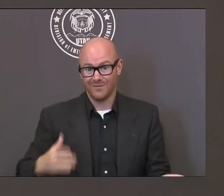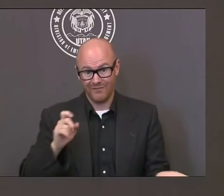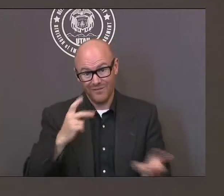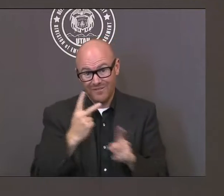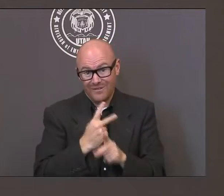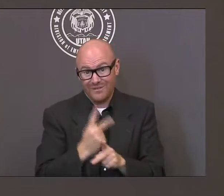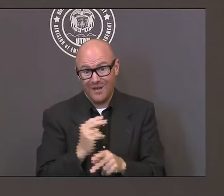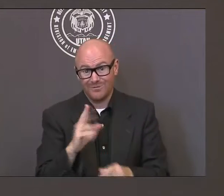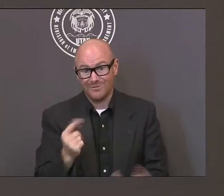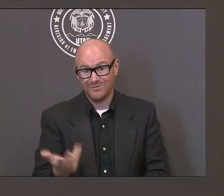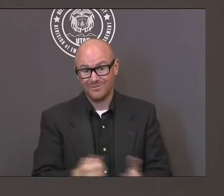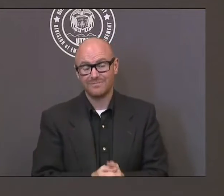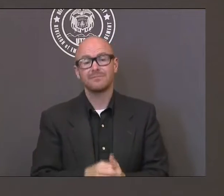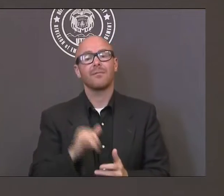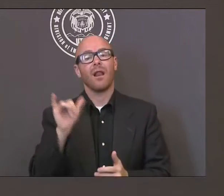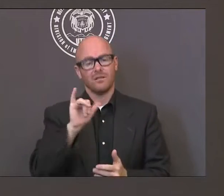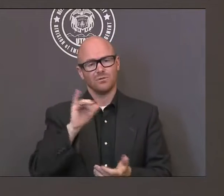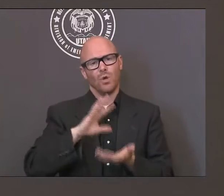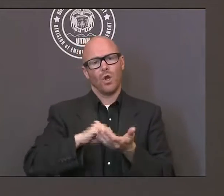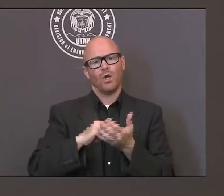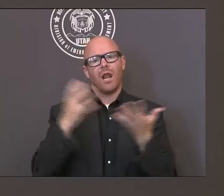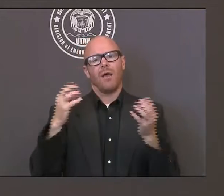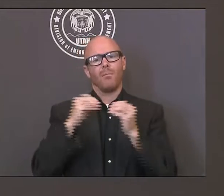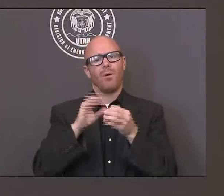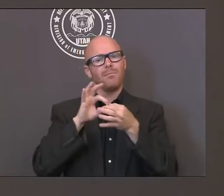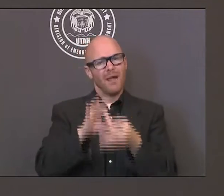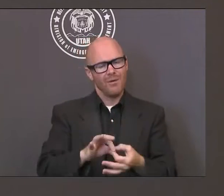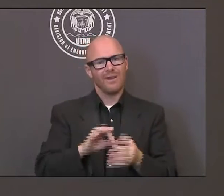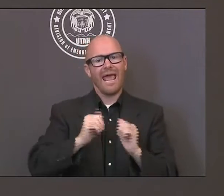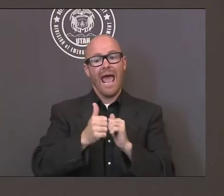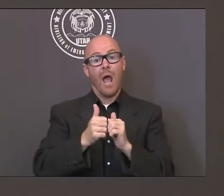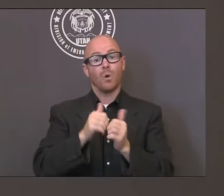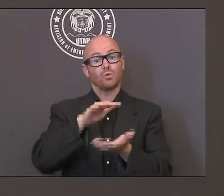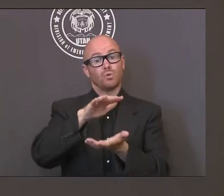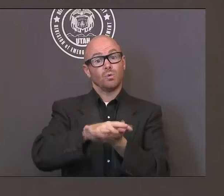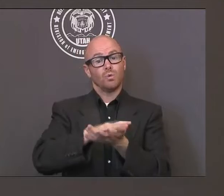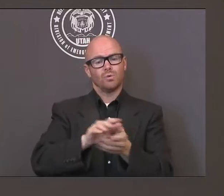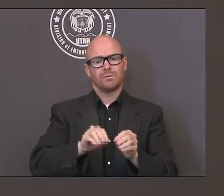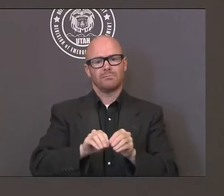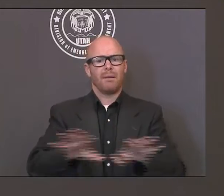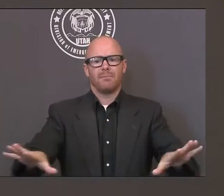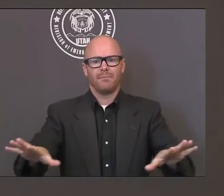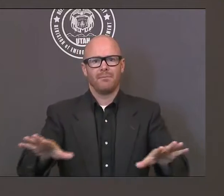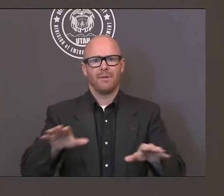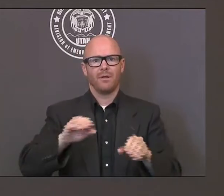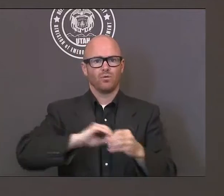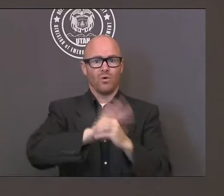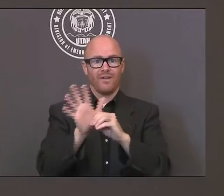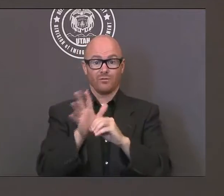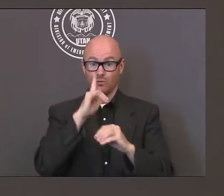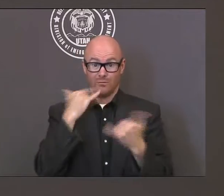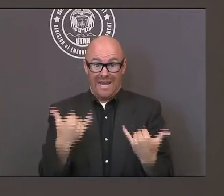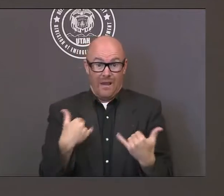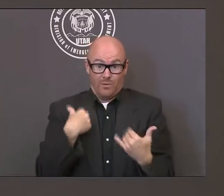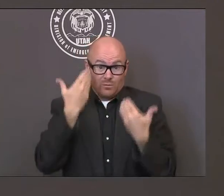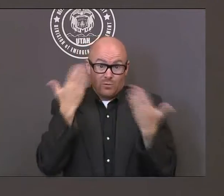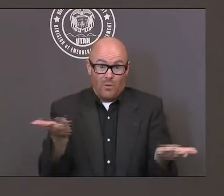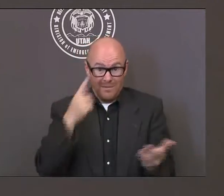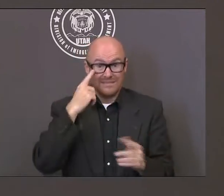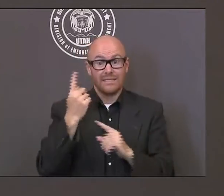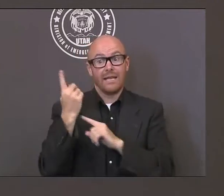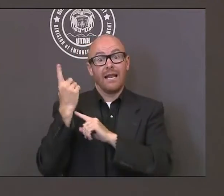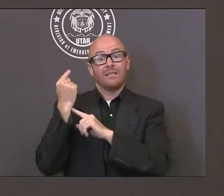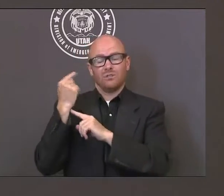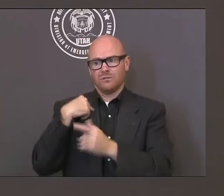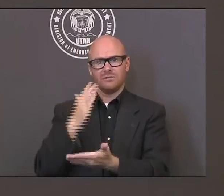more in terms of transmission of covet 19 in the school setting and the true risks around that there's just so much we don't know right now but again this is